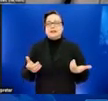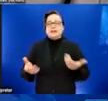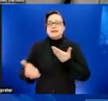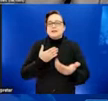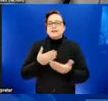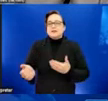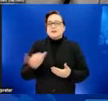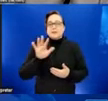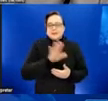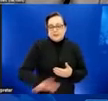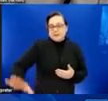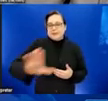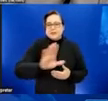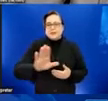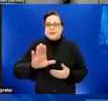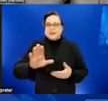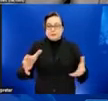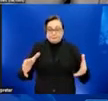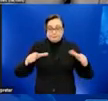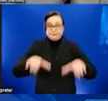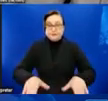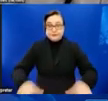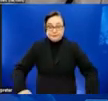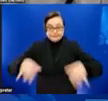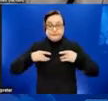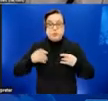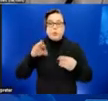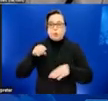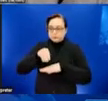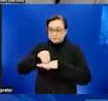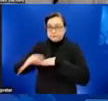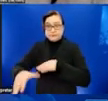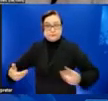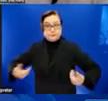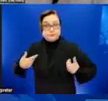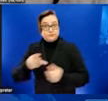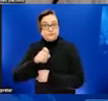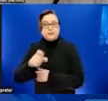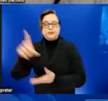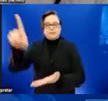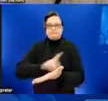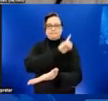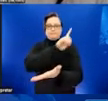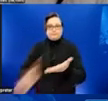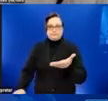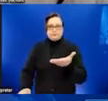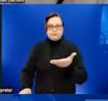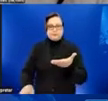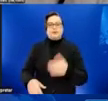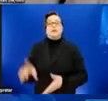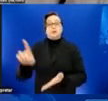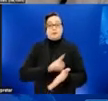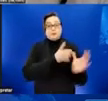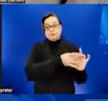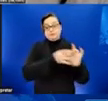chance of acquiring or spreading monkeypox. Discrimination resulting from stigma negatively affects those